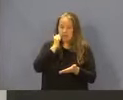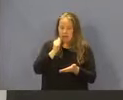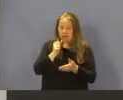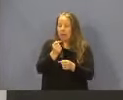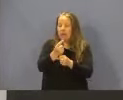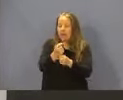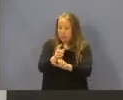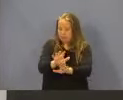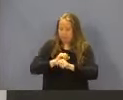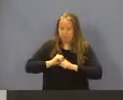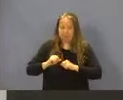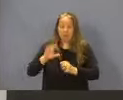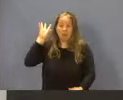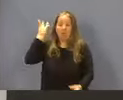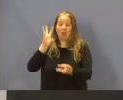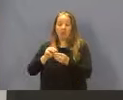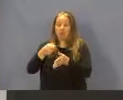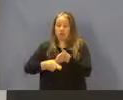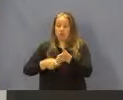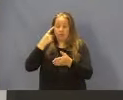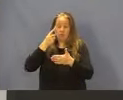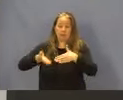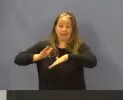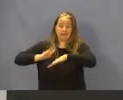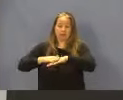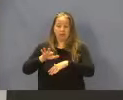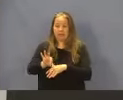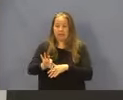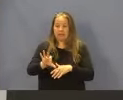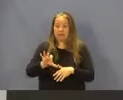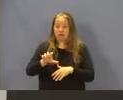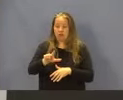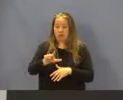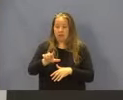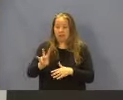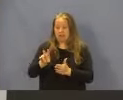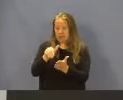The total cost for this program, for this increase, is 926